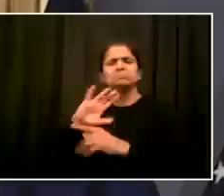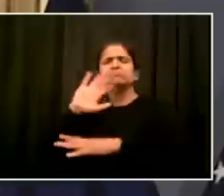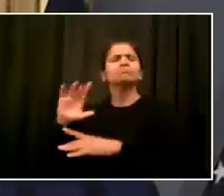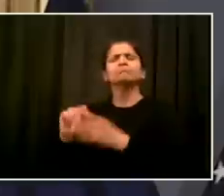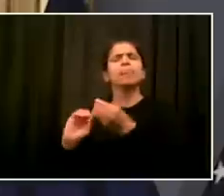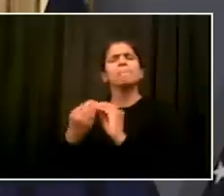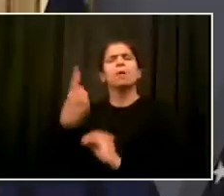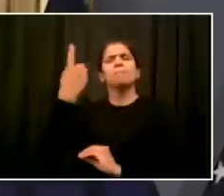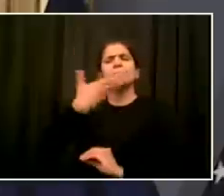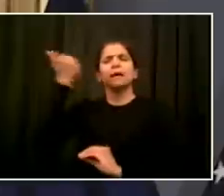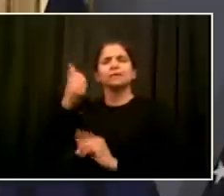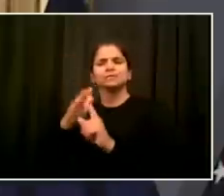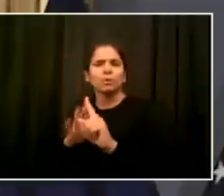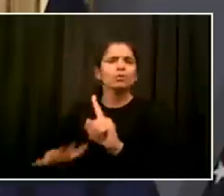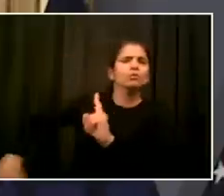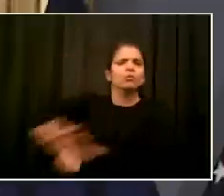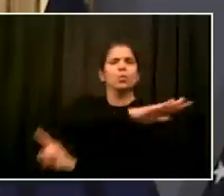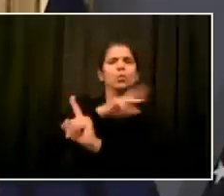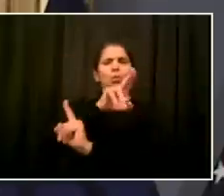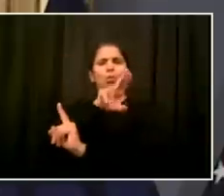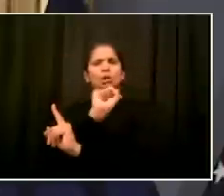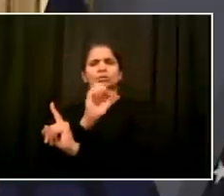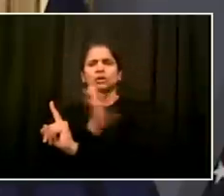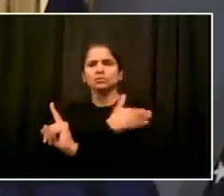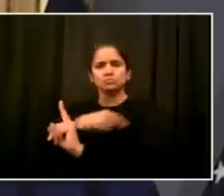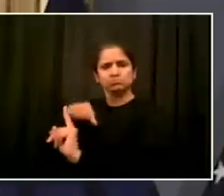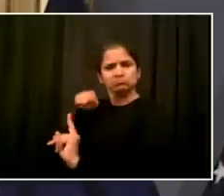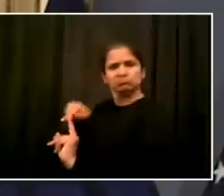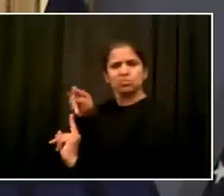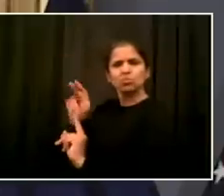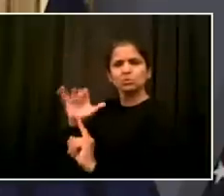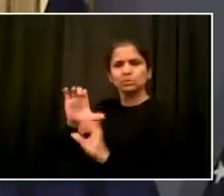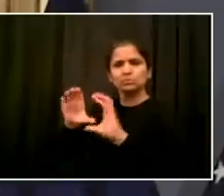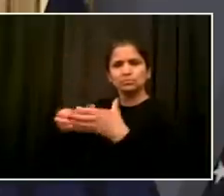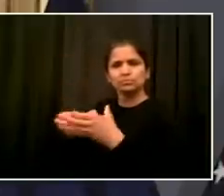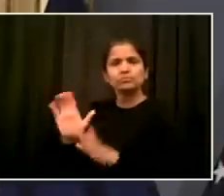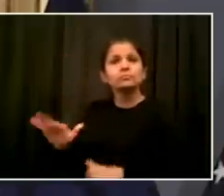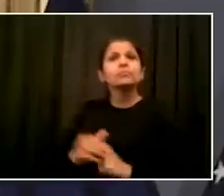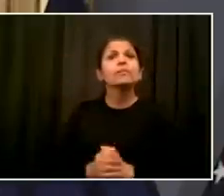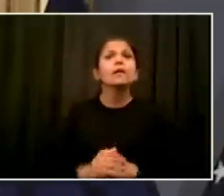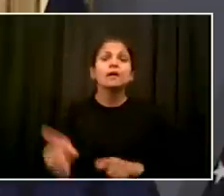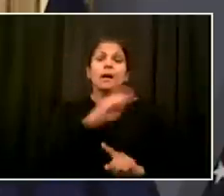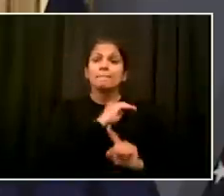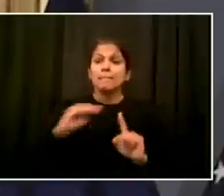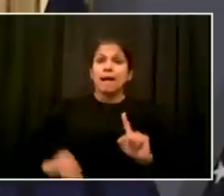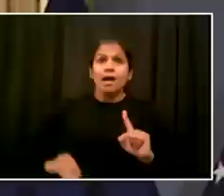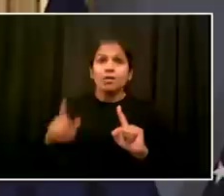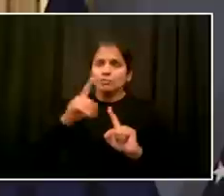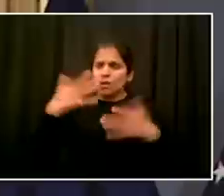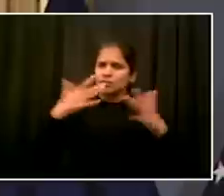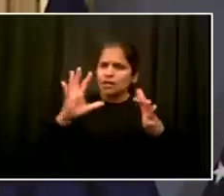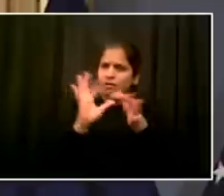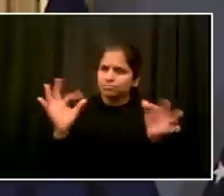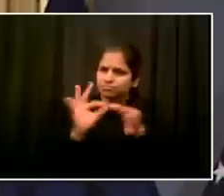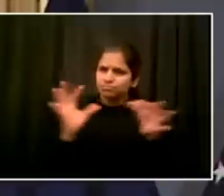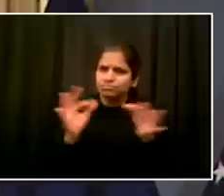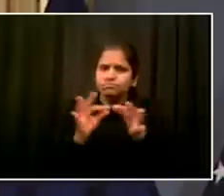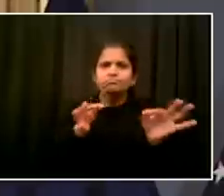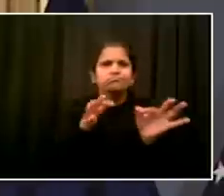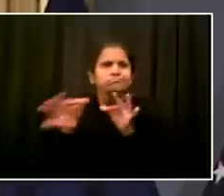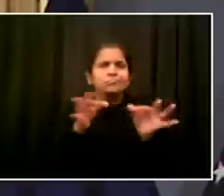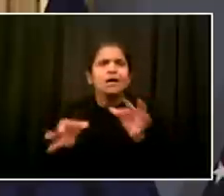mayor hit on the running into the crowd. There are occurrences. We made about, I said,